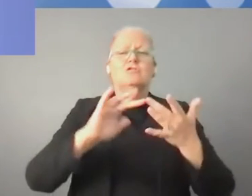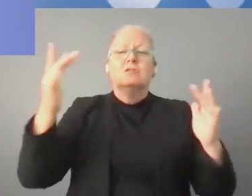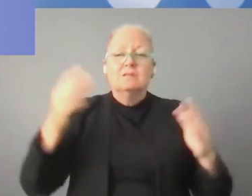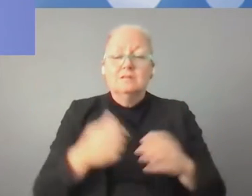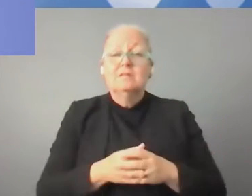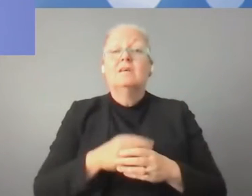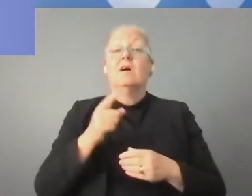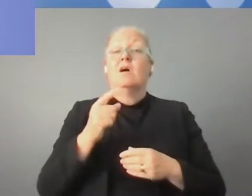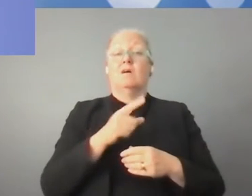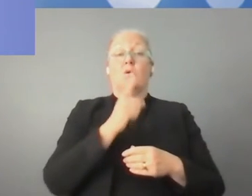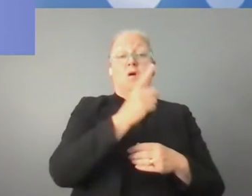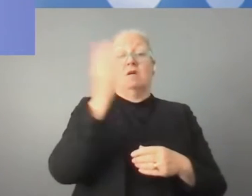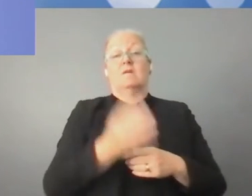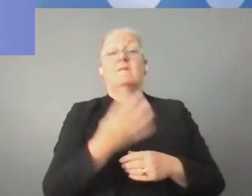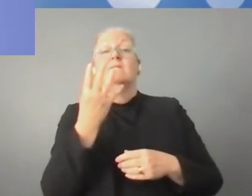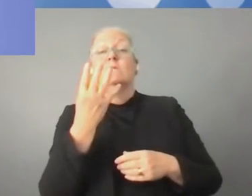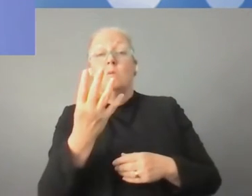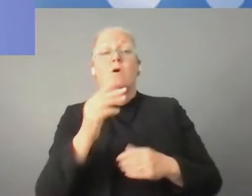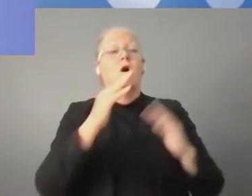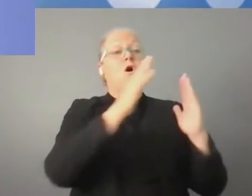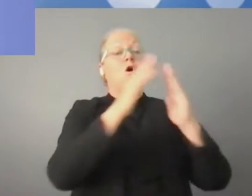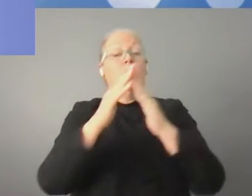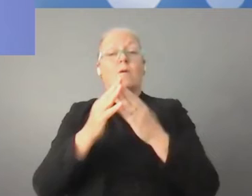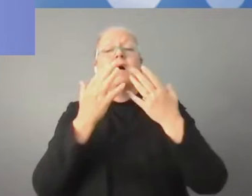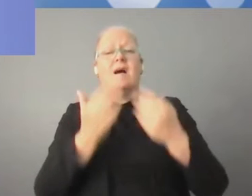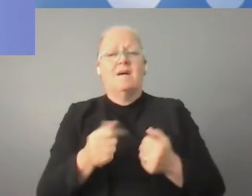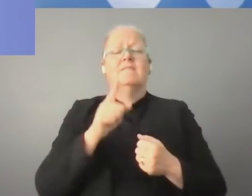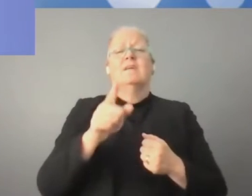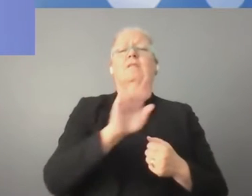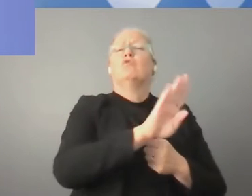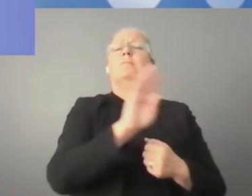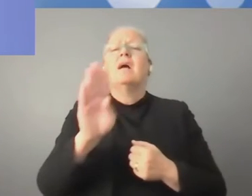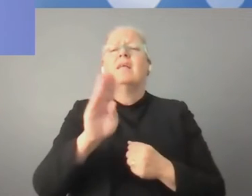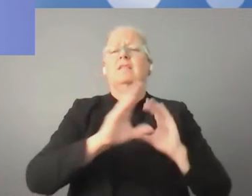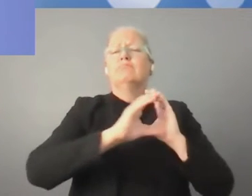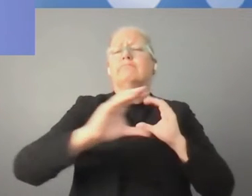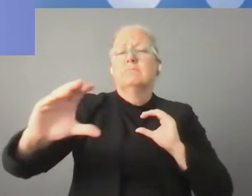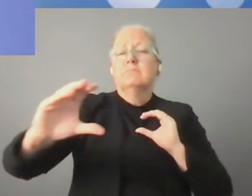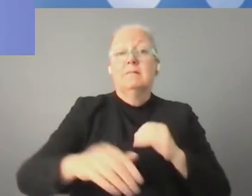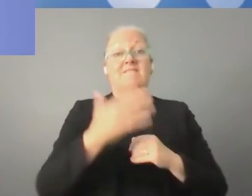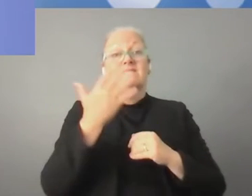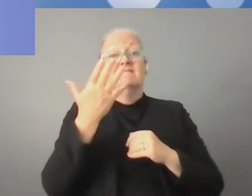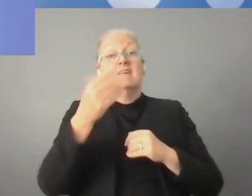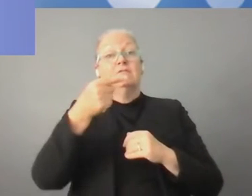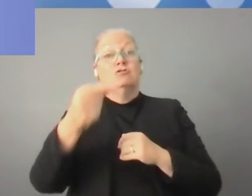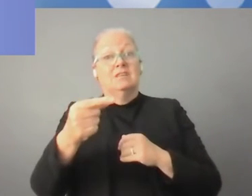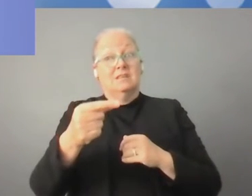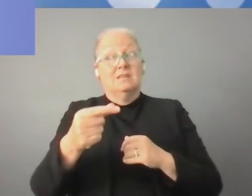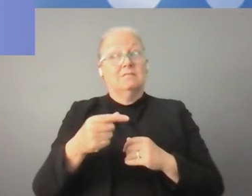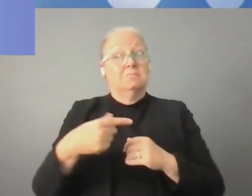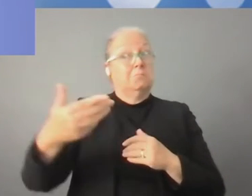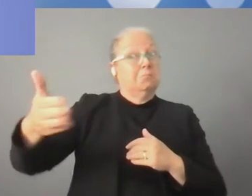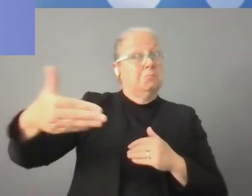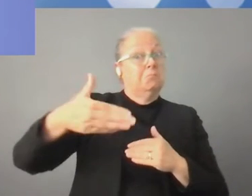only have mobile broadband. But 5G is coming. It should be coming much faster. The ambition for us